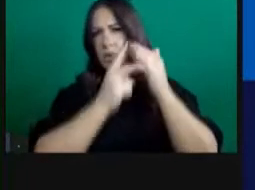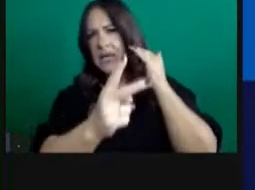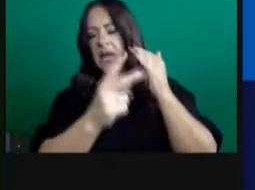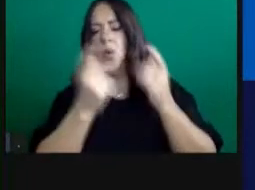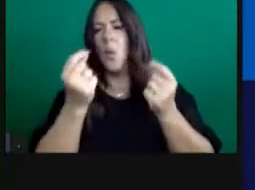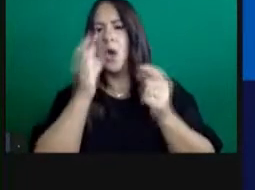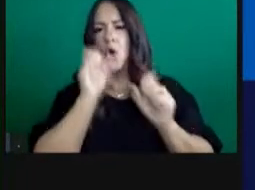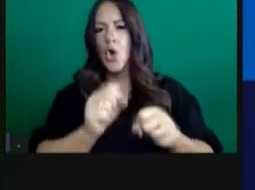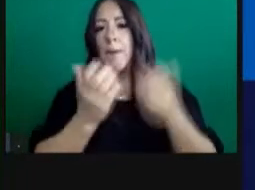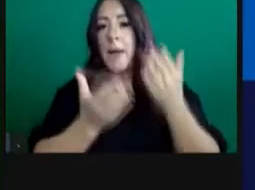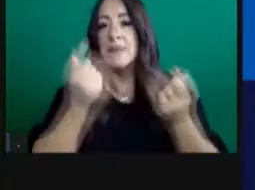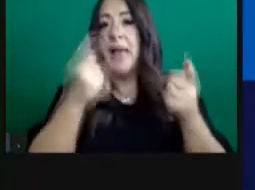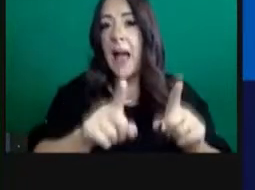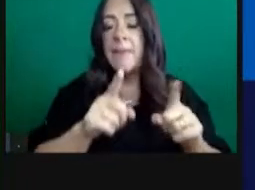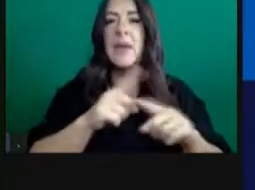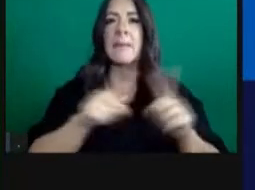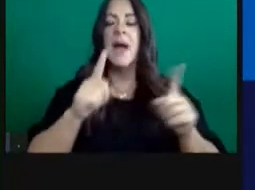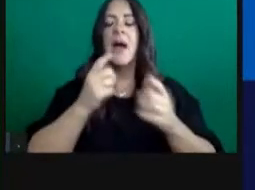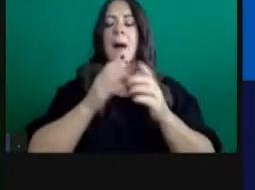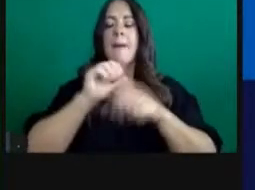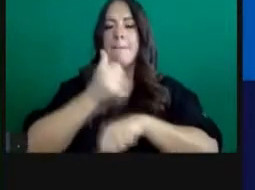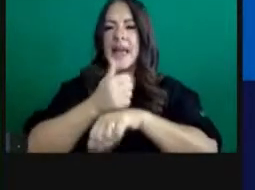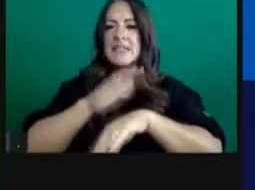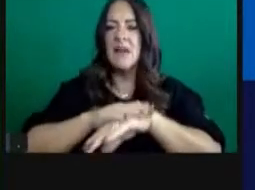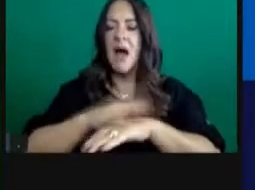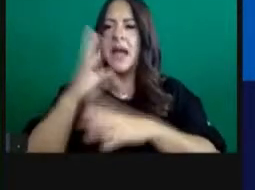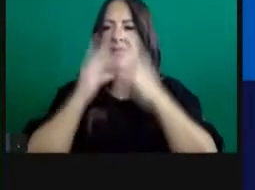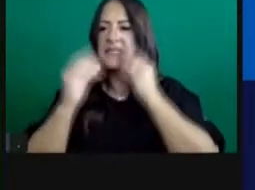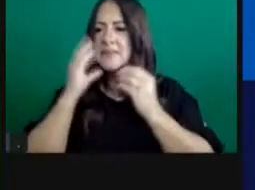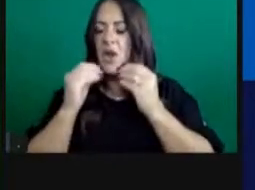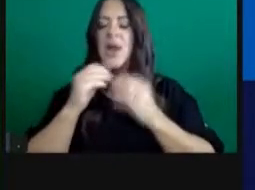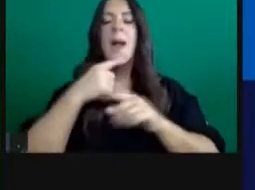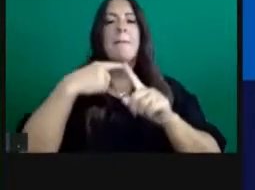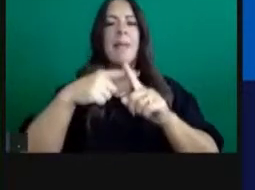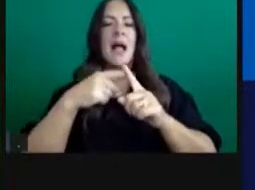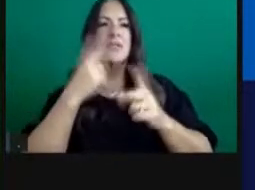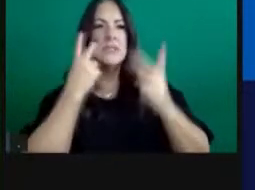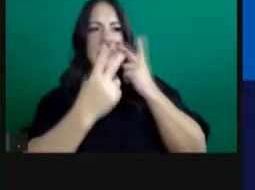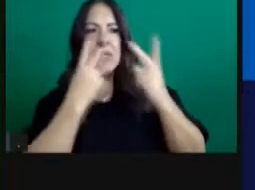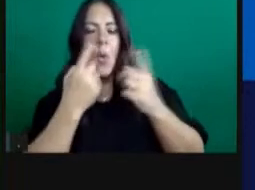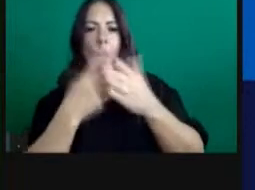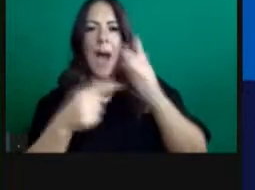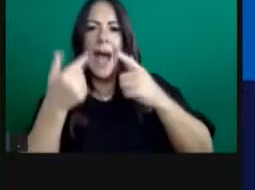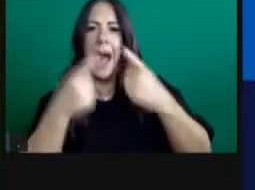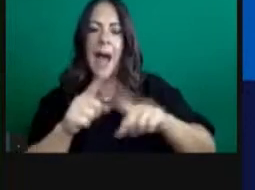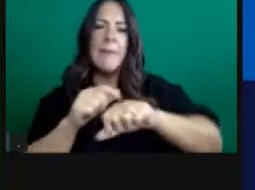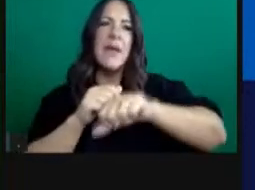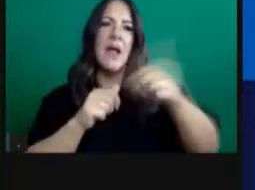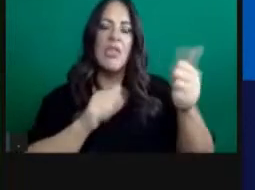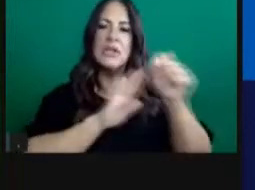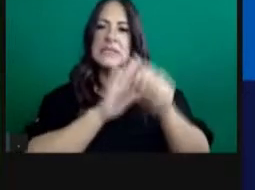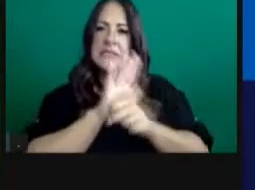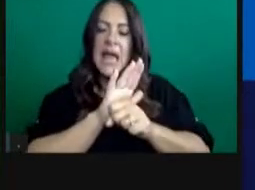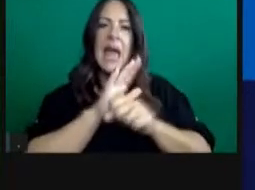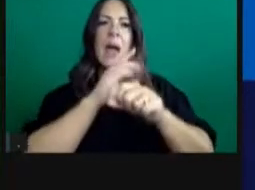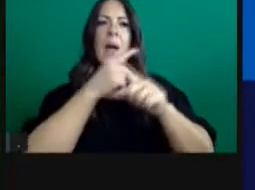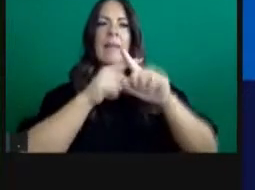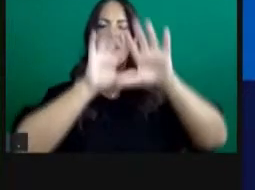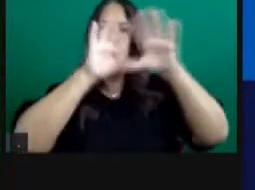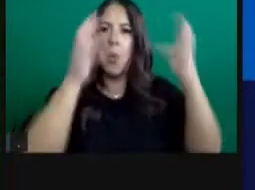our own experiences, but experiences across the country and the globe how to care for and successfully care for